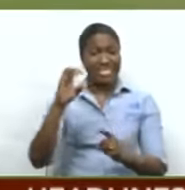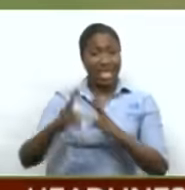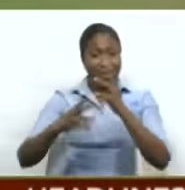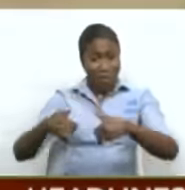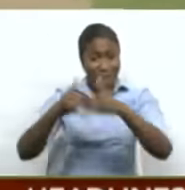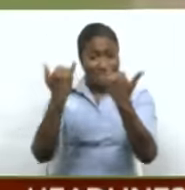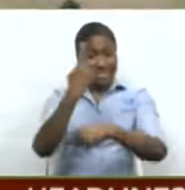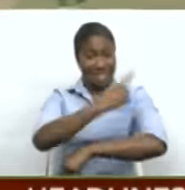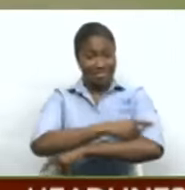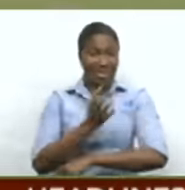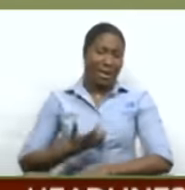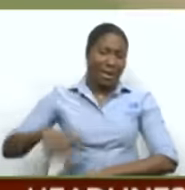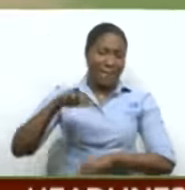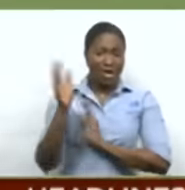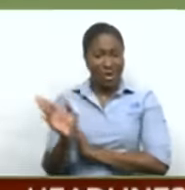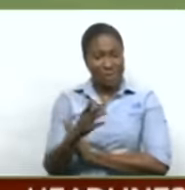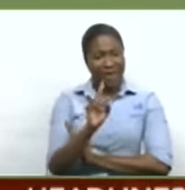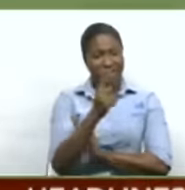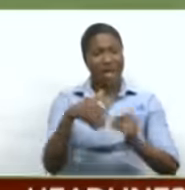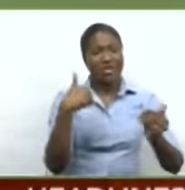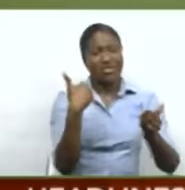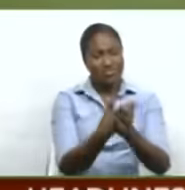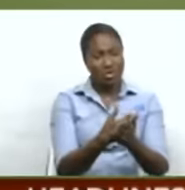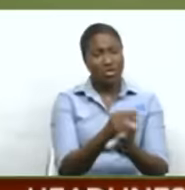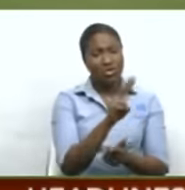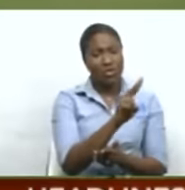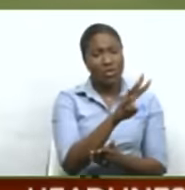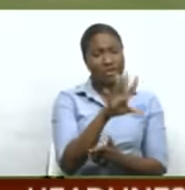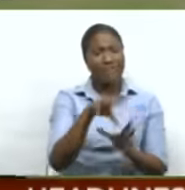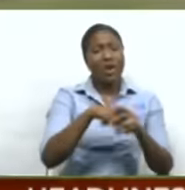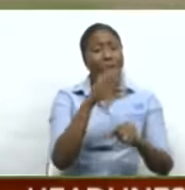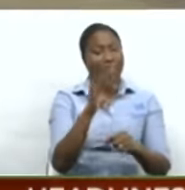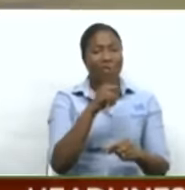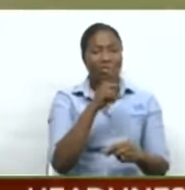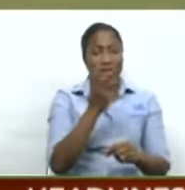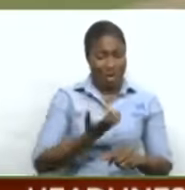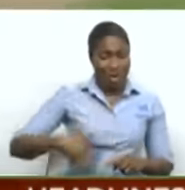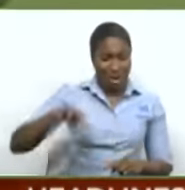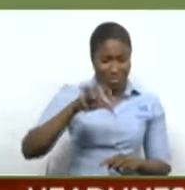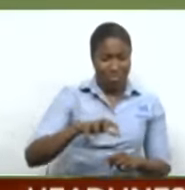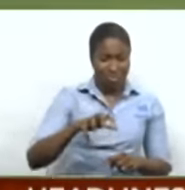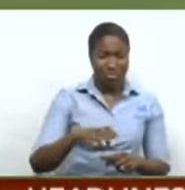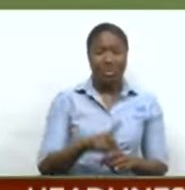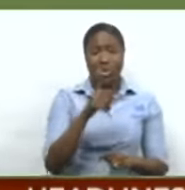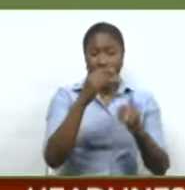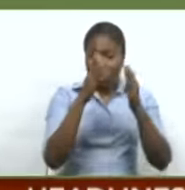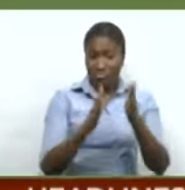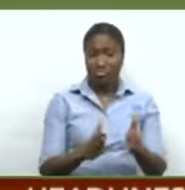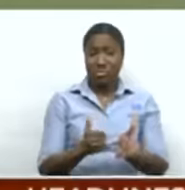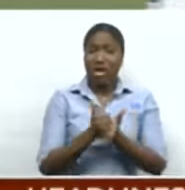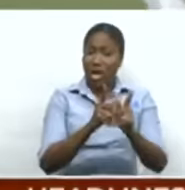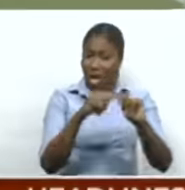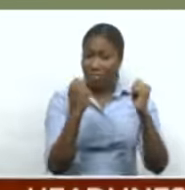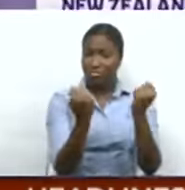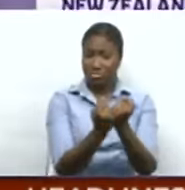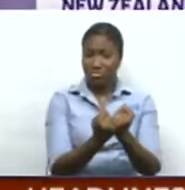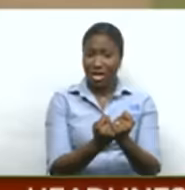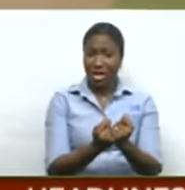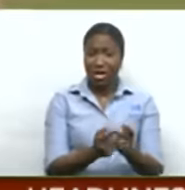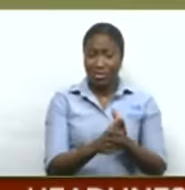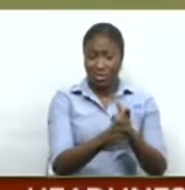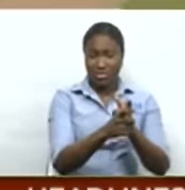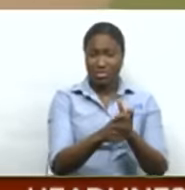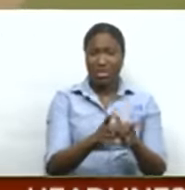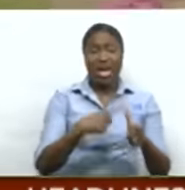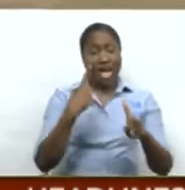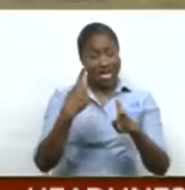Batting first, Bangladesh reached 245 for nine. Mushfuku Rahim hit 66 in the middle of the order to lead his team's scorers. In reply,